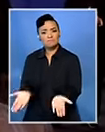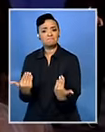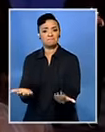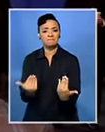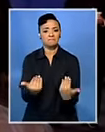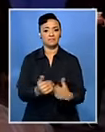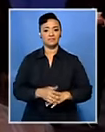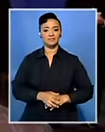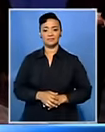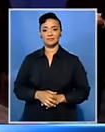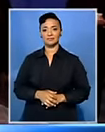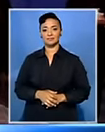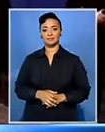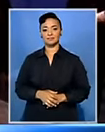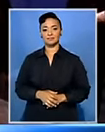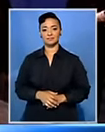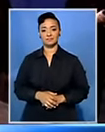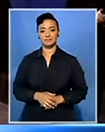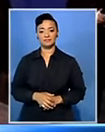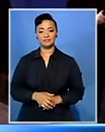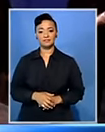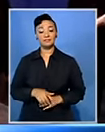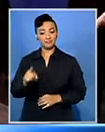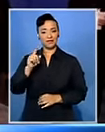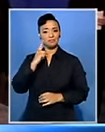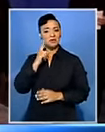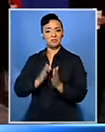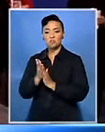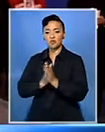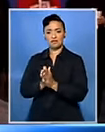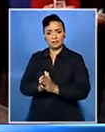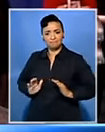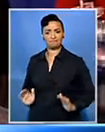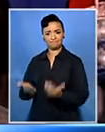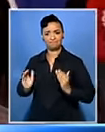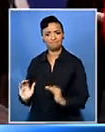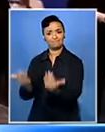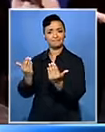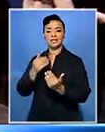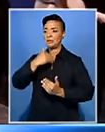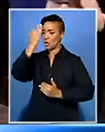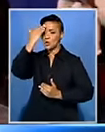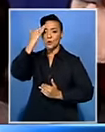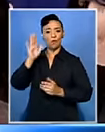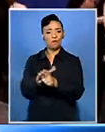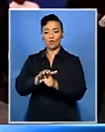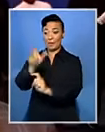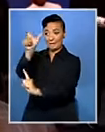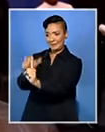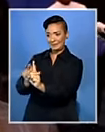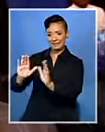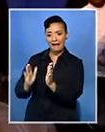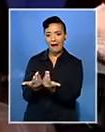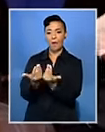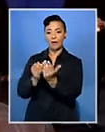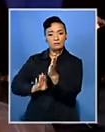top goal scorer. know, as I'm saying that that man, he makes sure that my confidence comes back. As I'm saying that he was a further motivator and everything. I've got